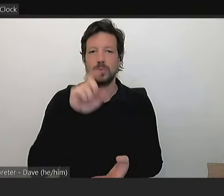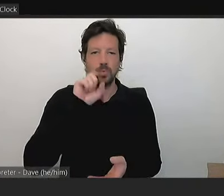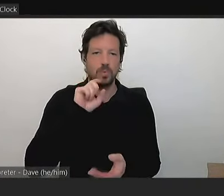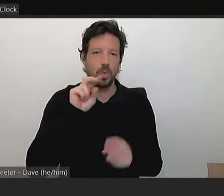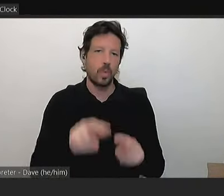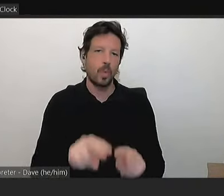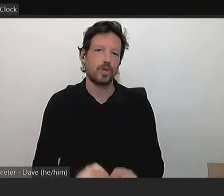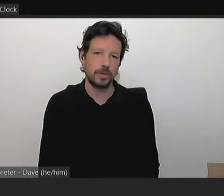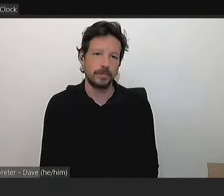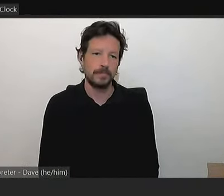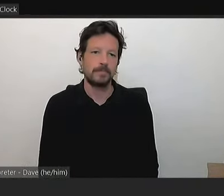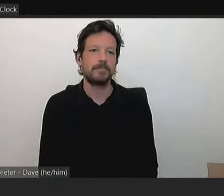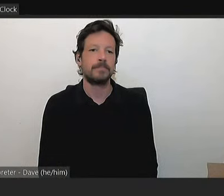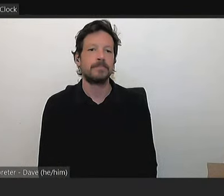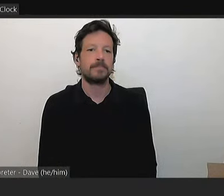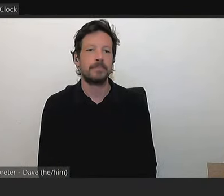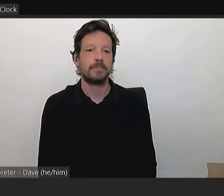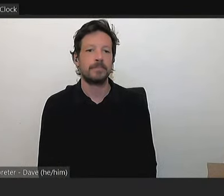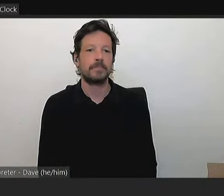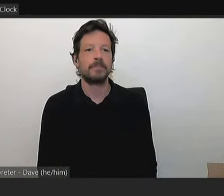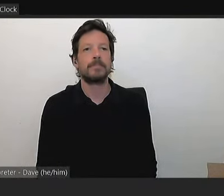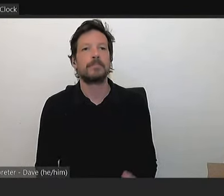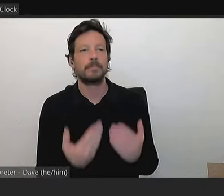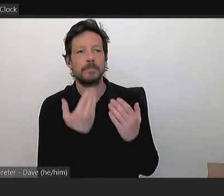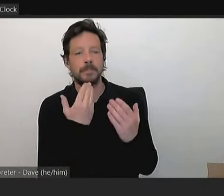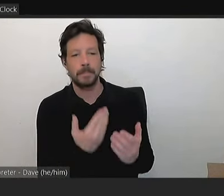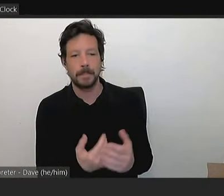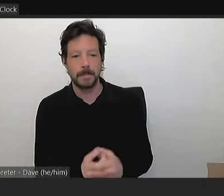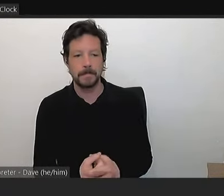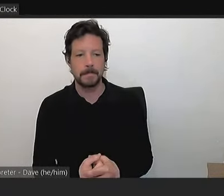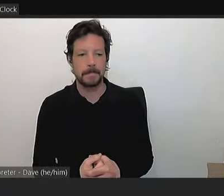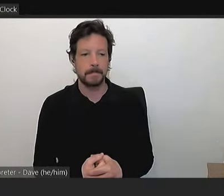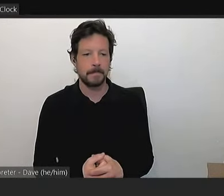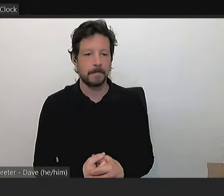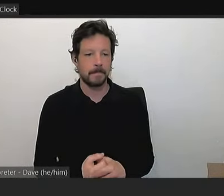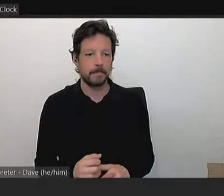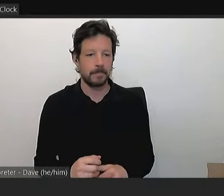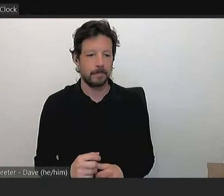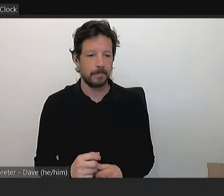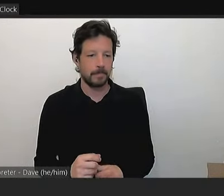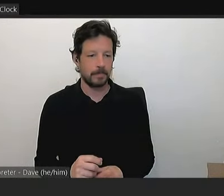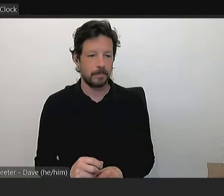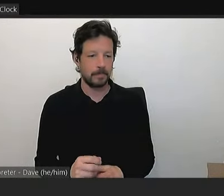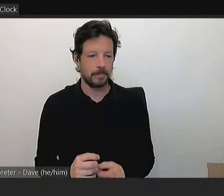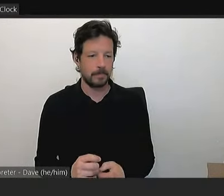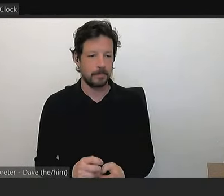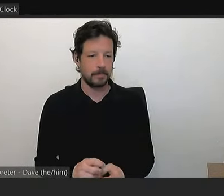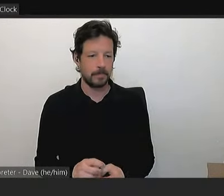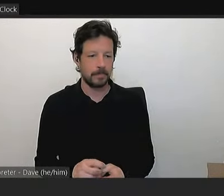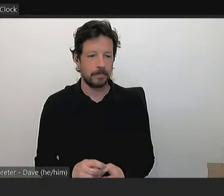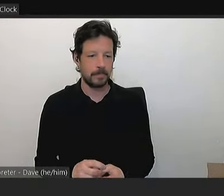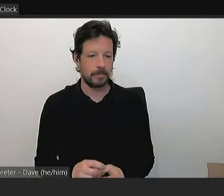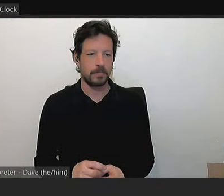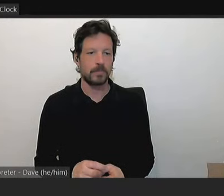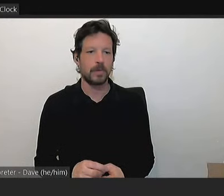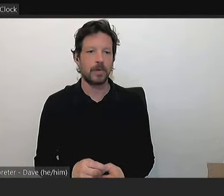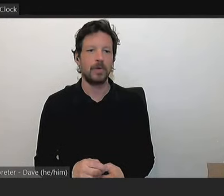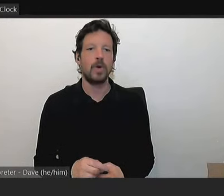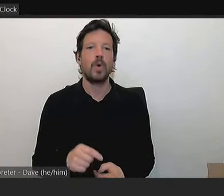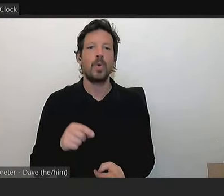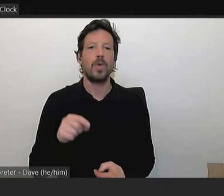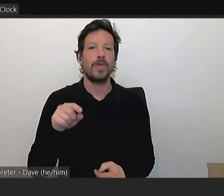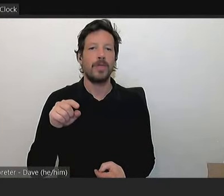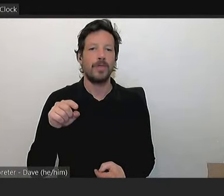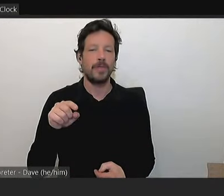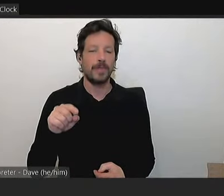Thank you, Mr Smith. Accordingly, that's the motion I would like to move would be